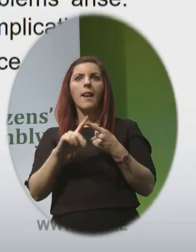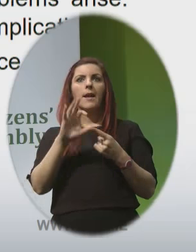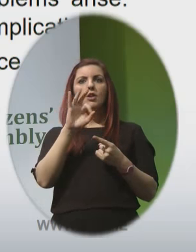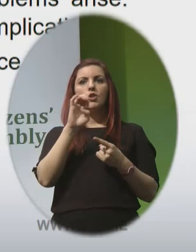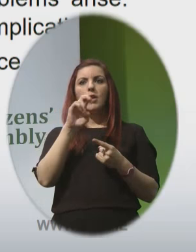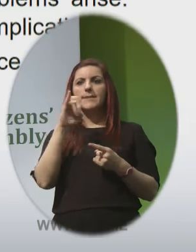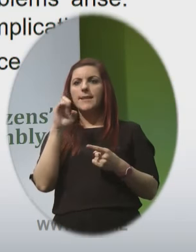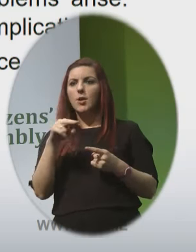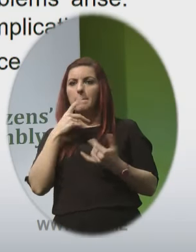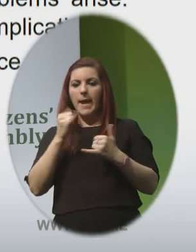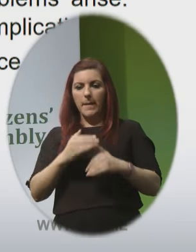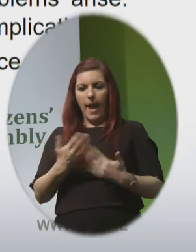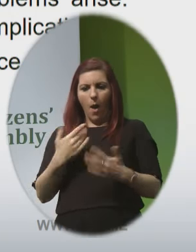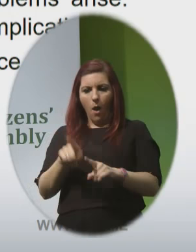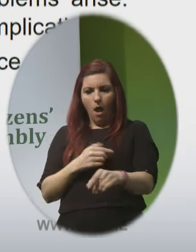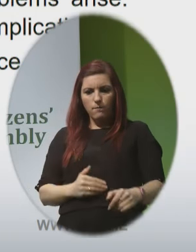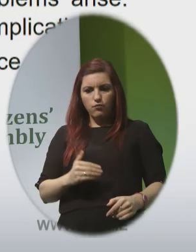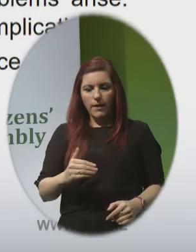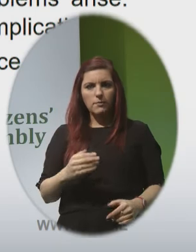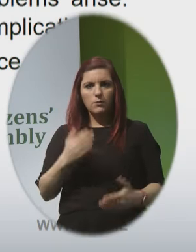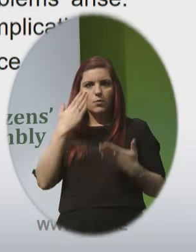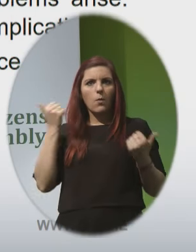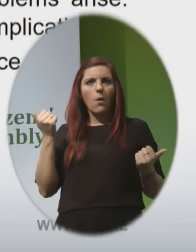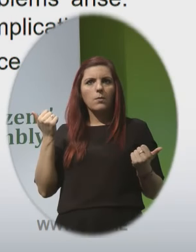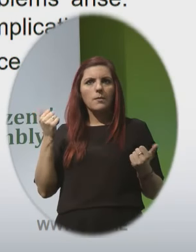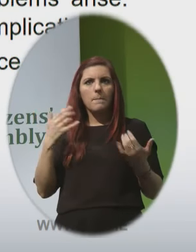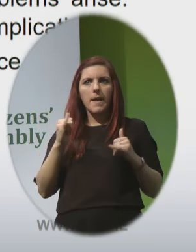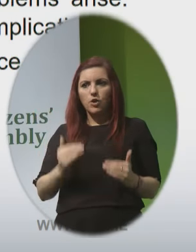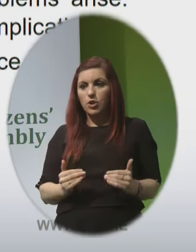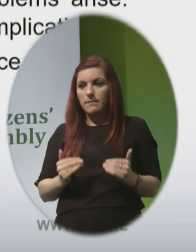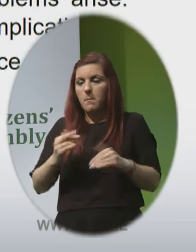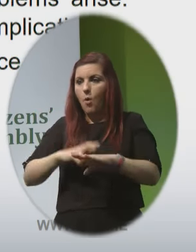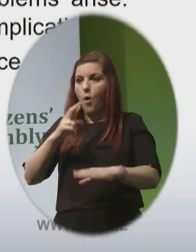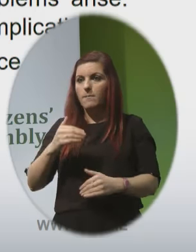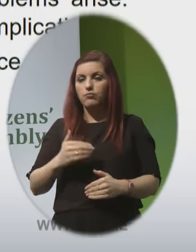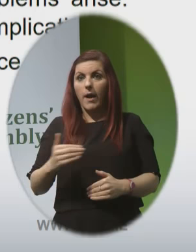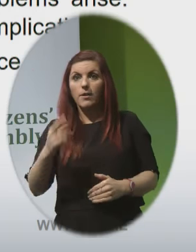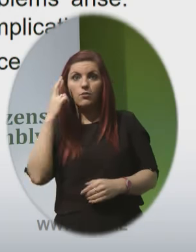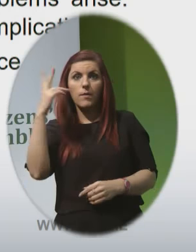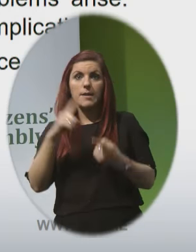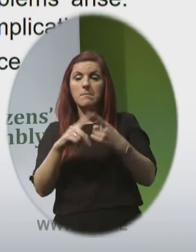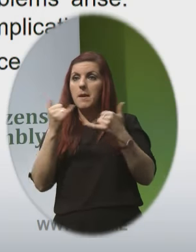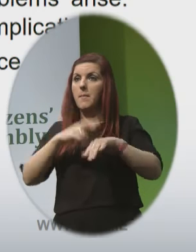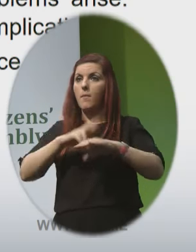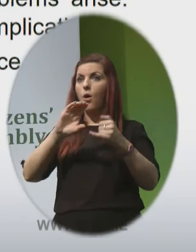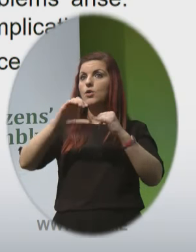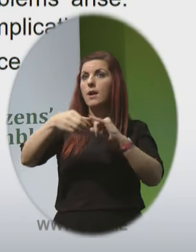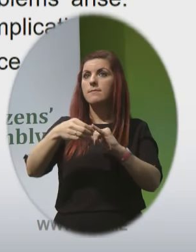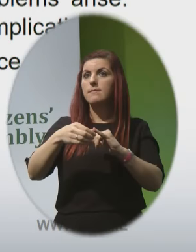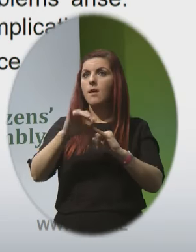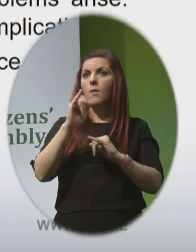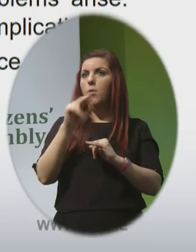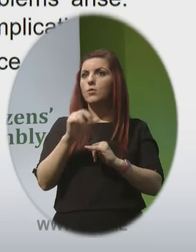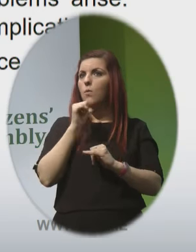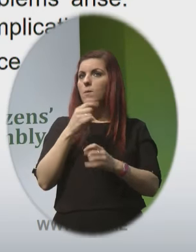been estimated accurately by the woman so if she is in fact a week or two beyond what she thinks she is it may be more likely that the abortion